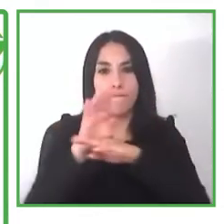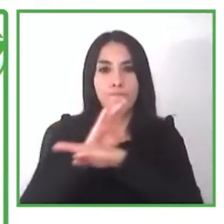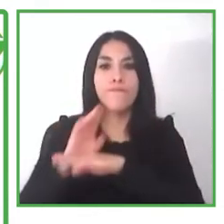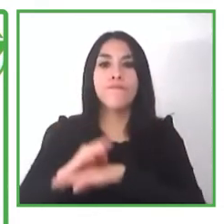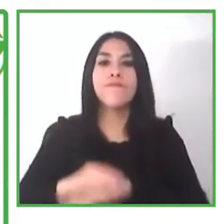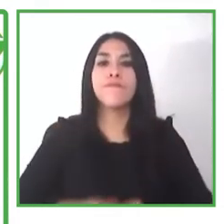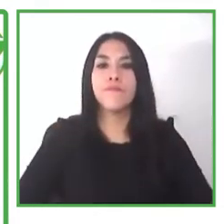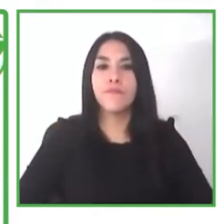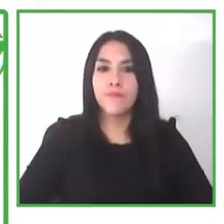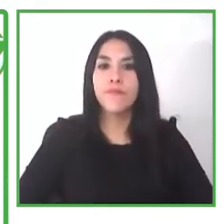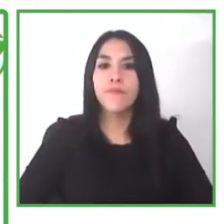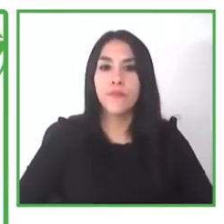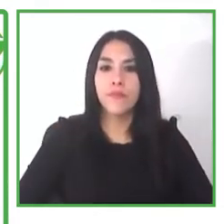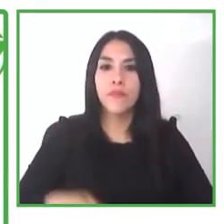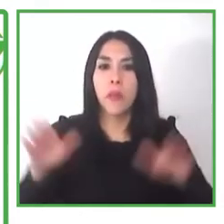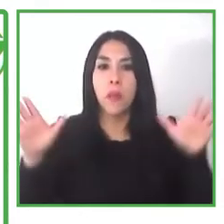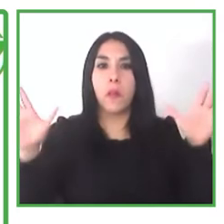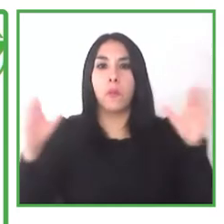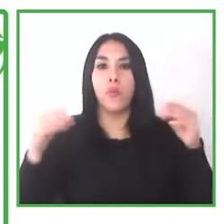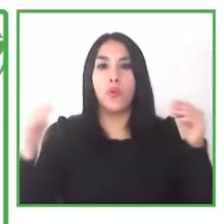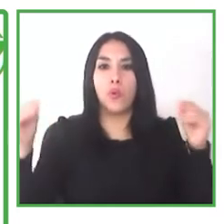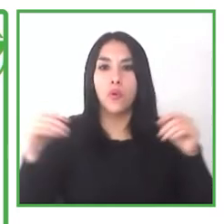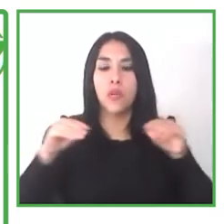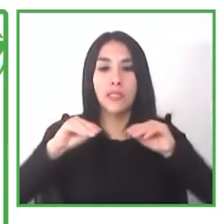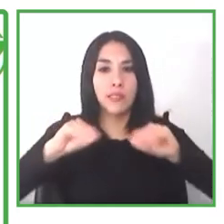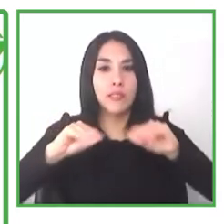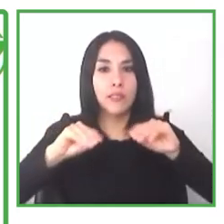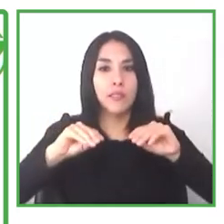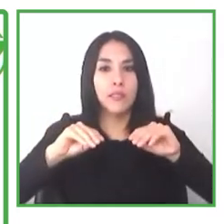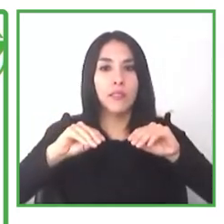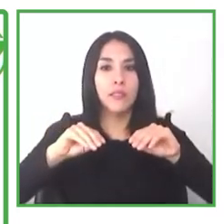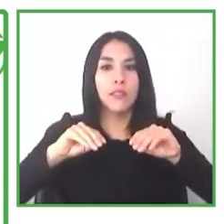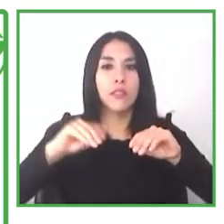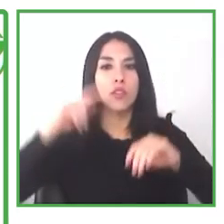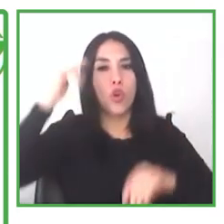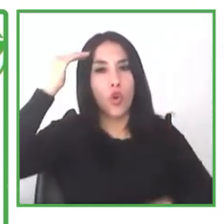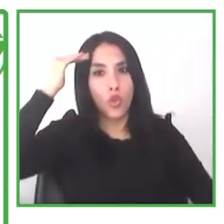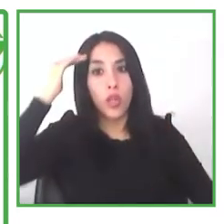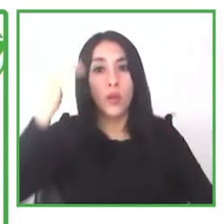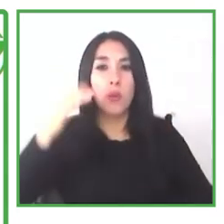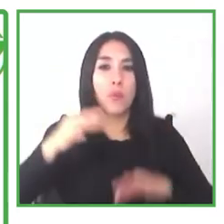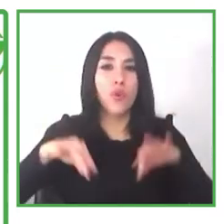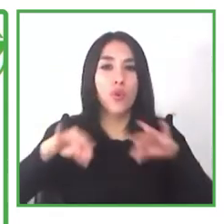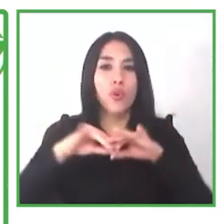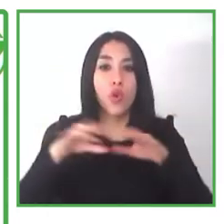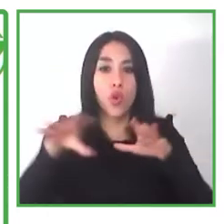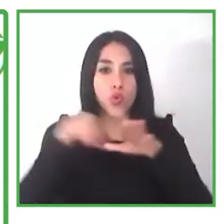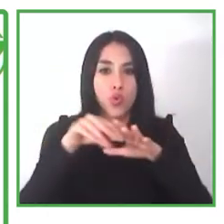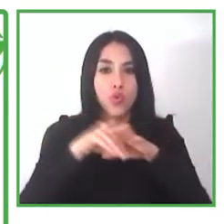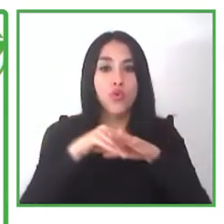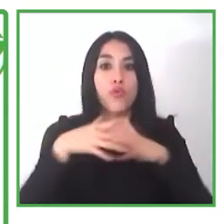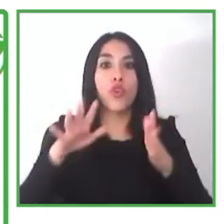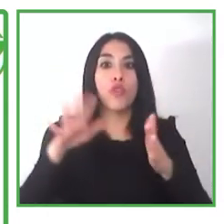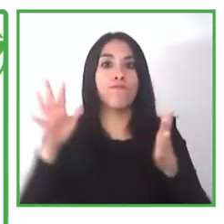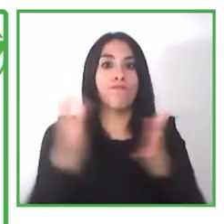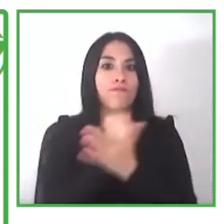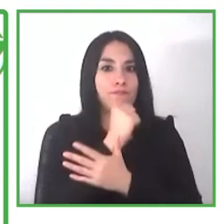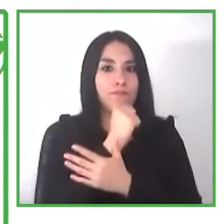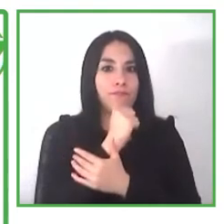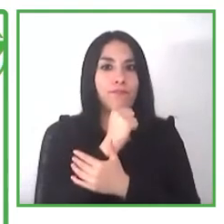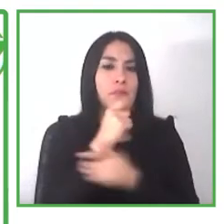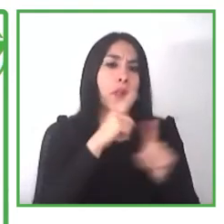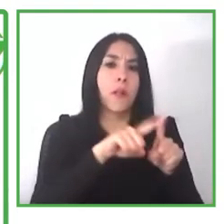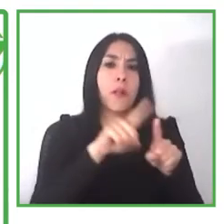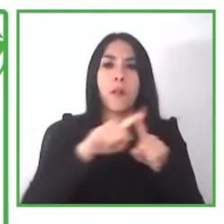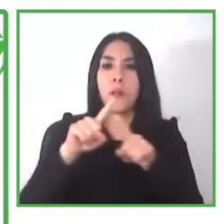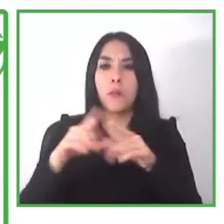the concept of disability and inclusion and hundreds of daily customers with a change in mind opportunity when